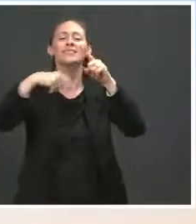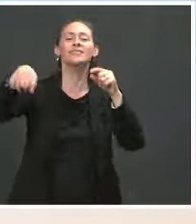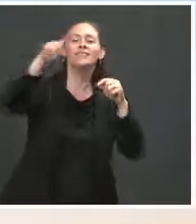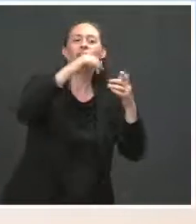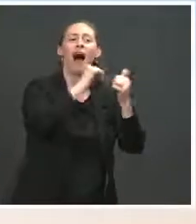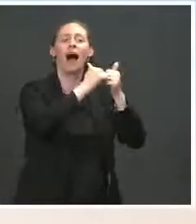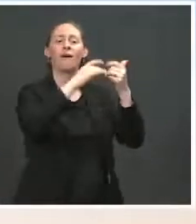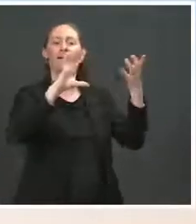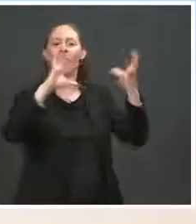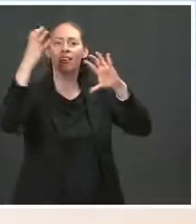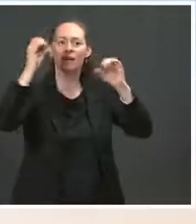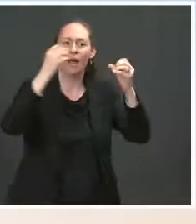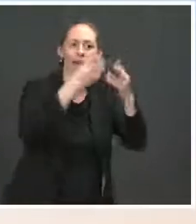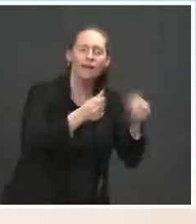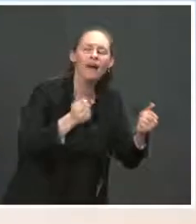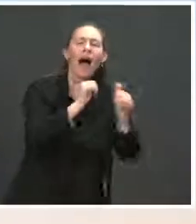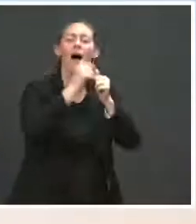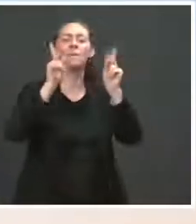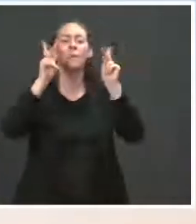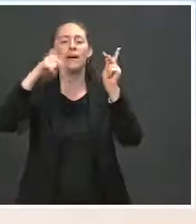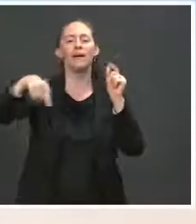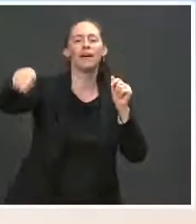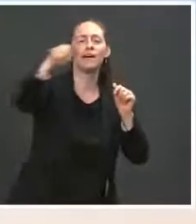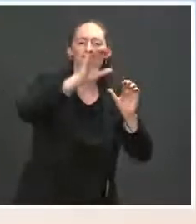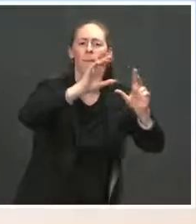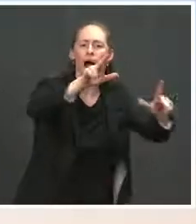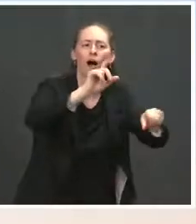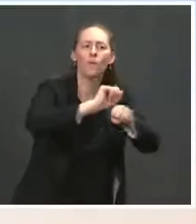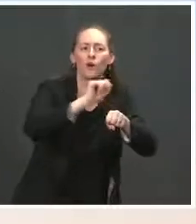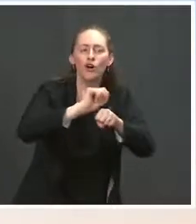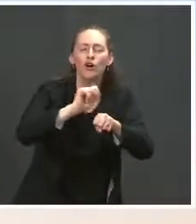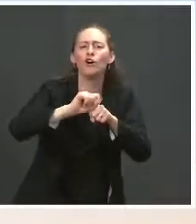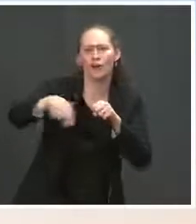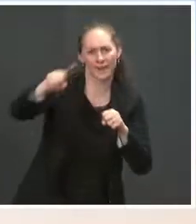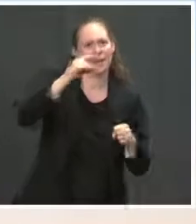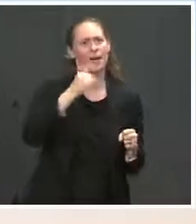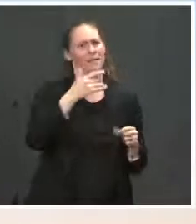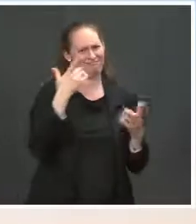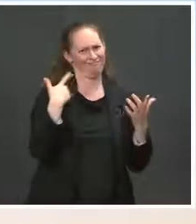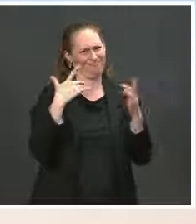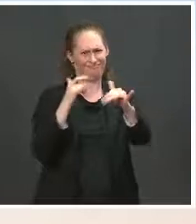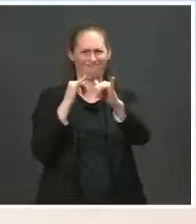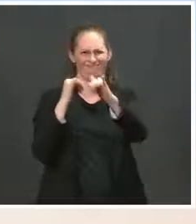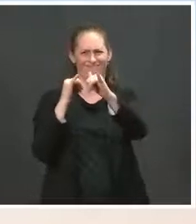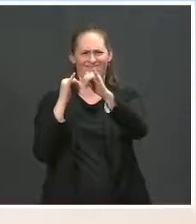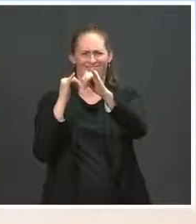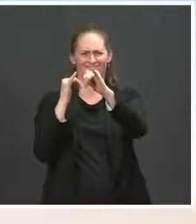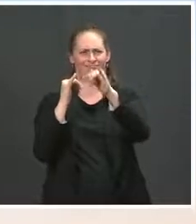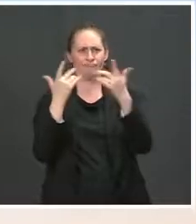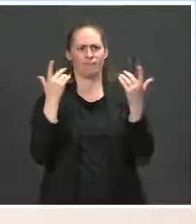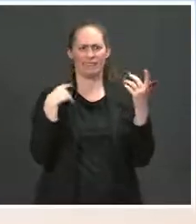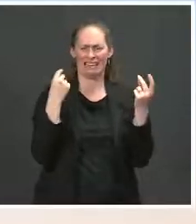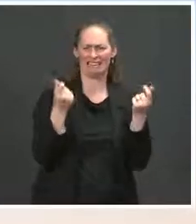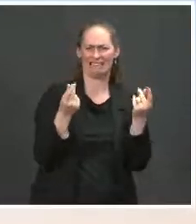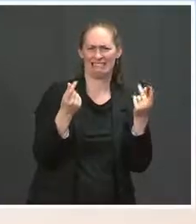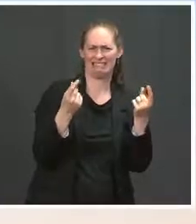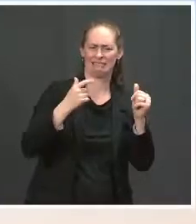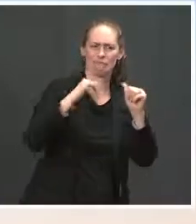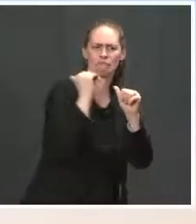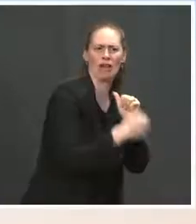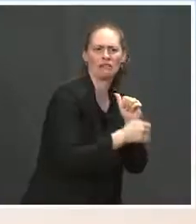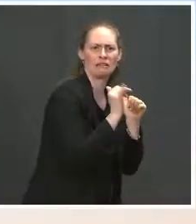to work. The President felt, as he said many times, as I said many times, there was an urgency in moving that forward, and there was less